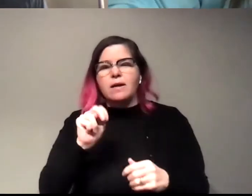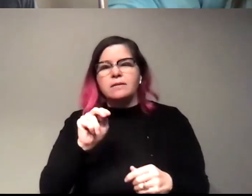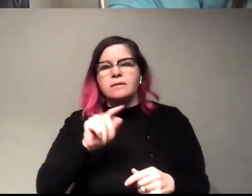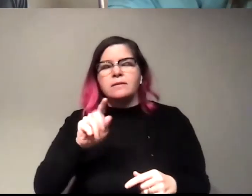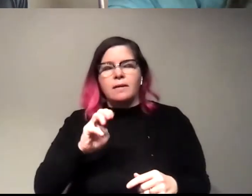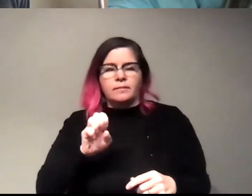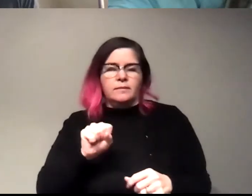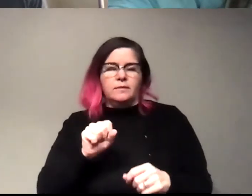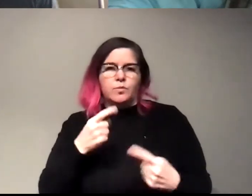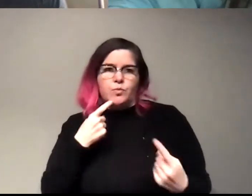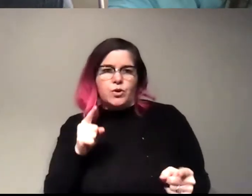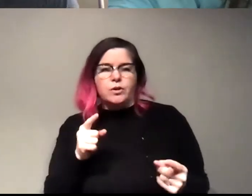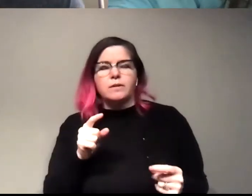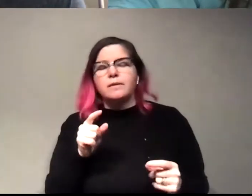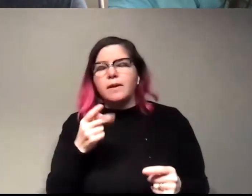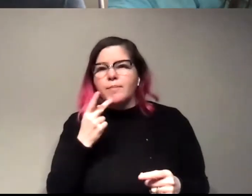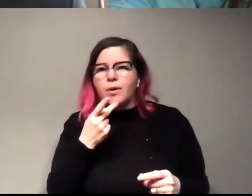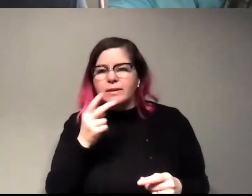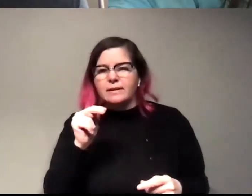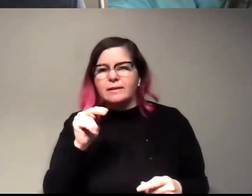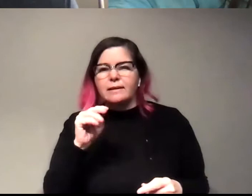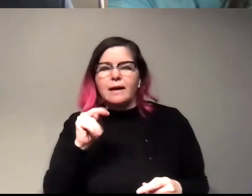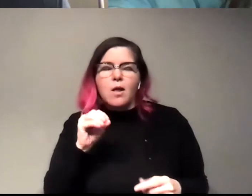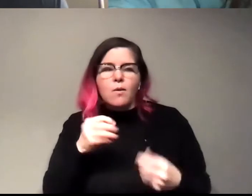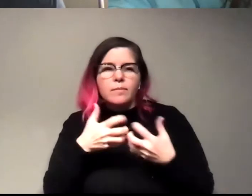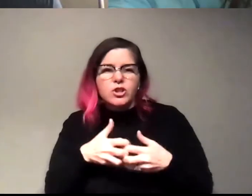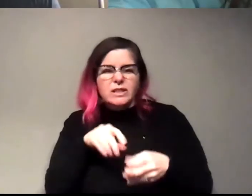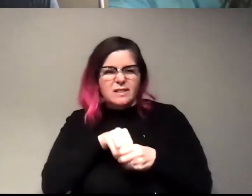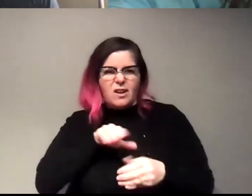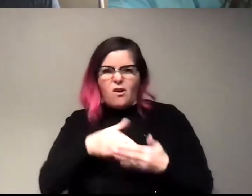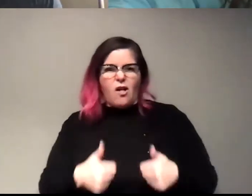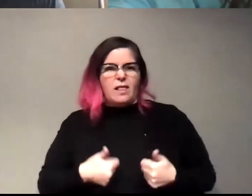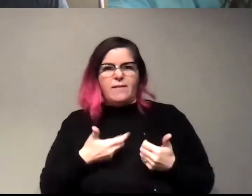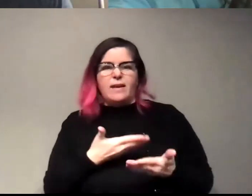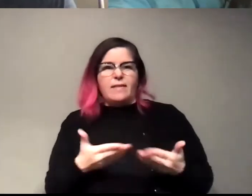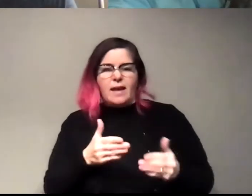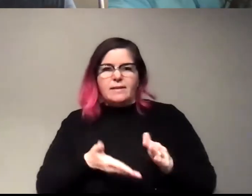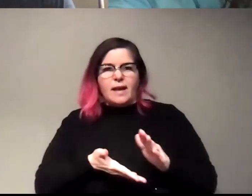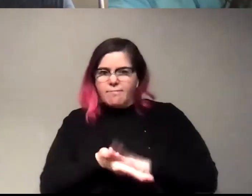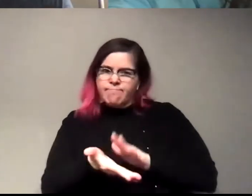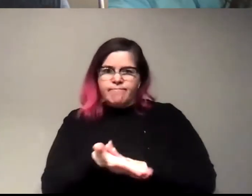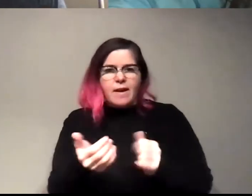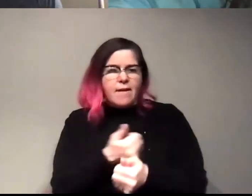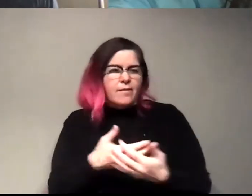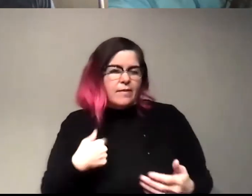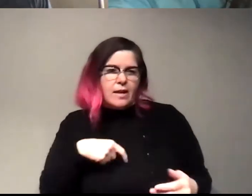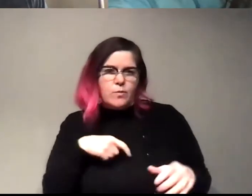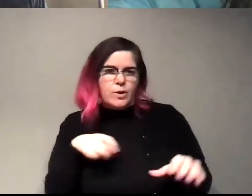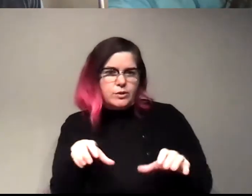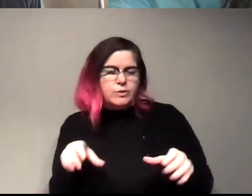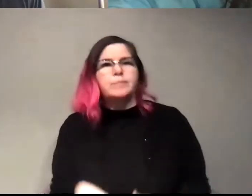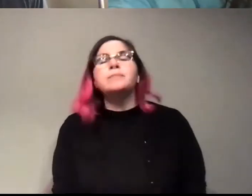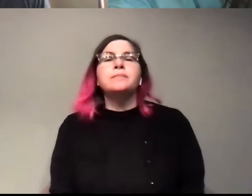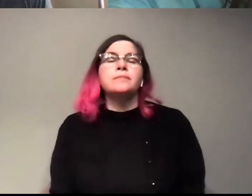little protein nanomachines that are inside all living things that kind of power everything that we do. And they do all of the